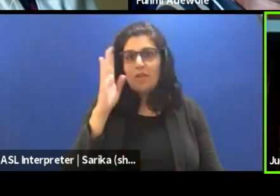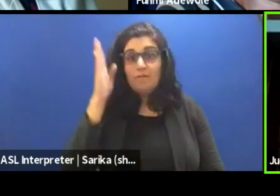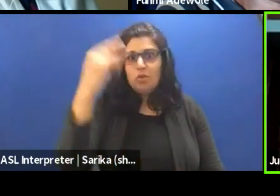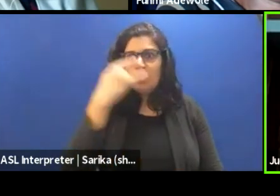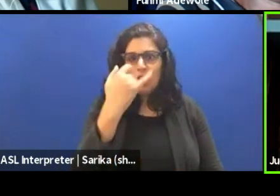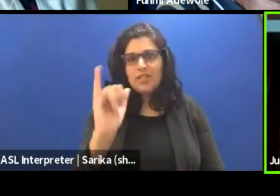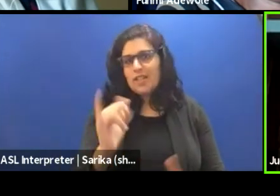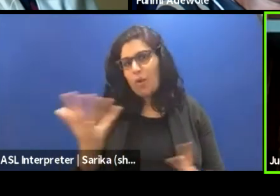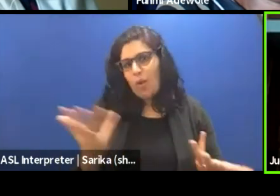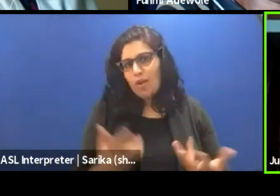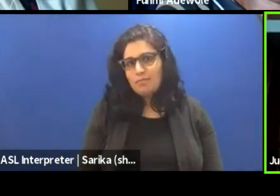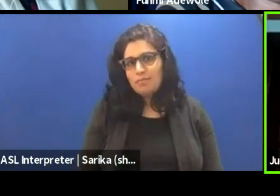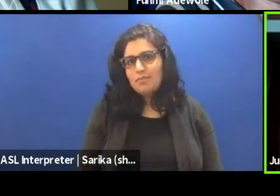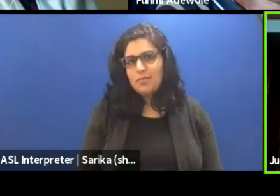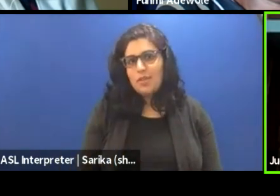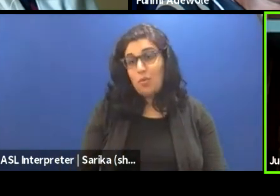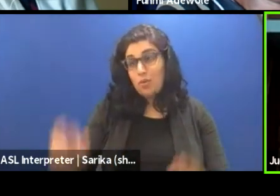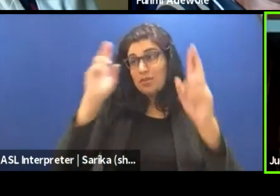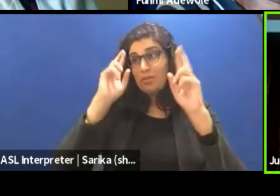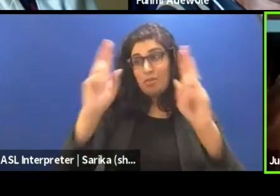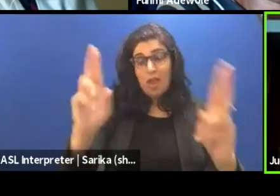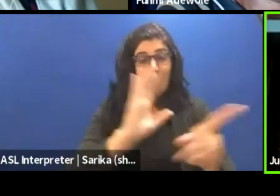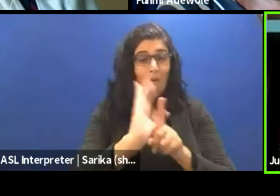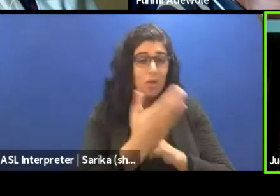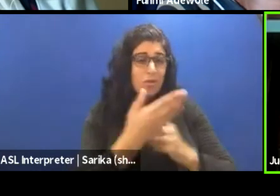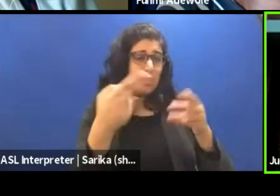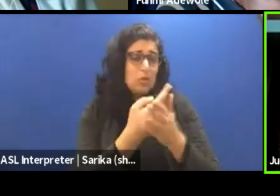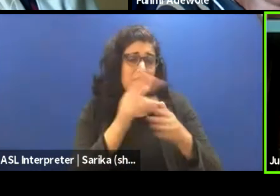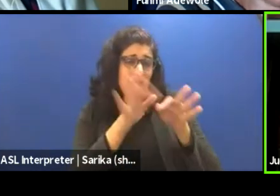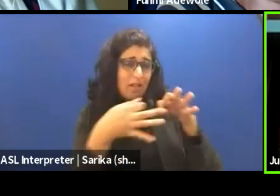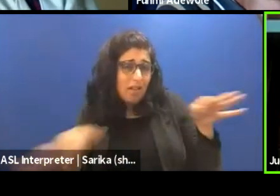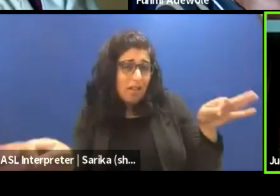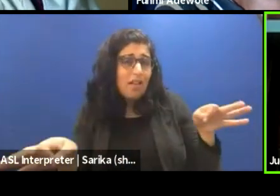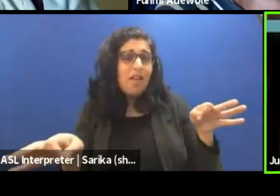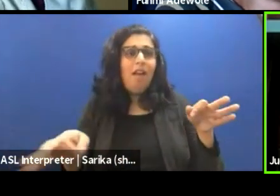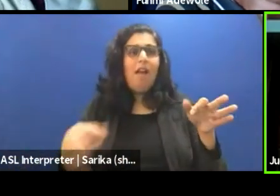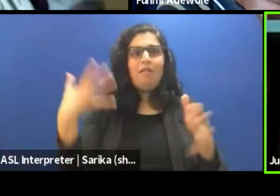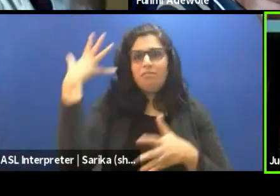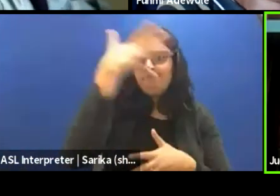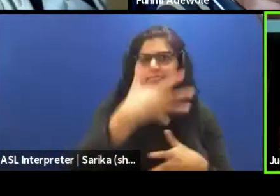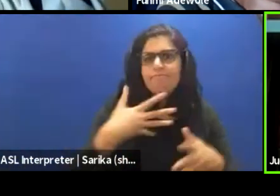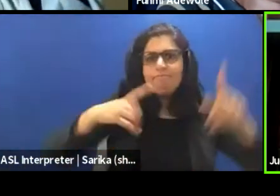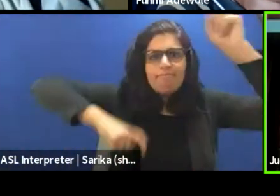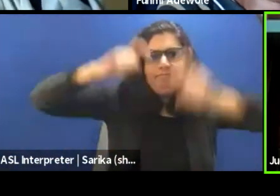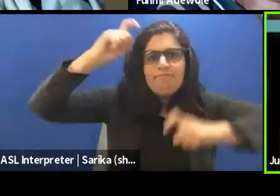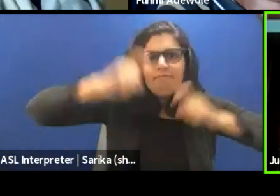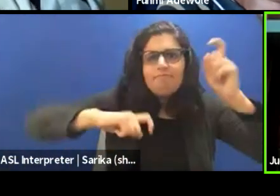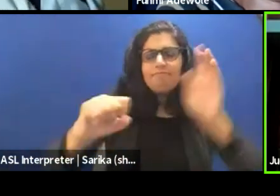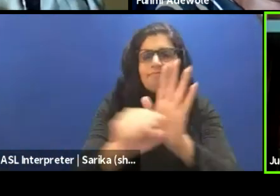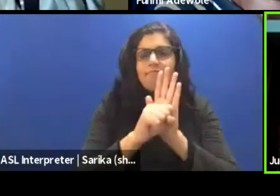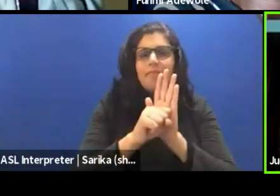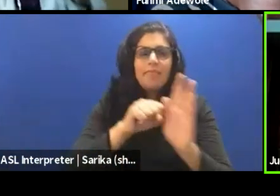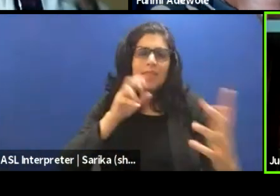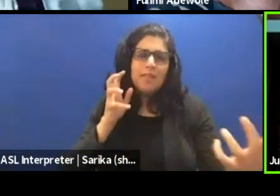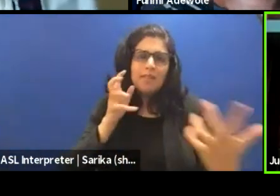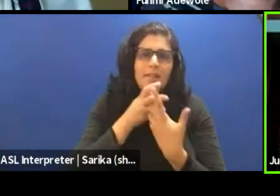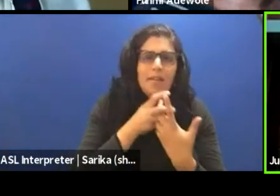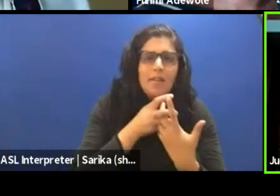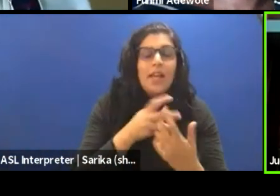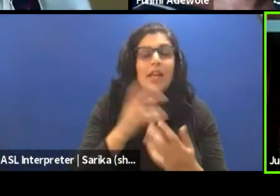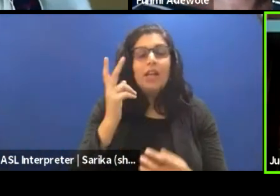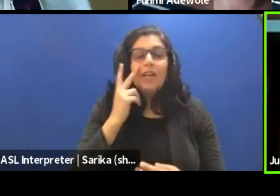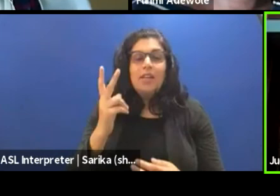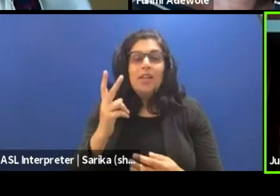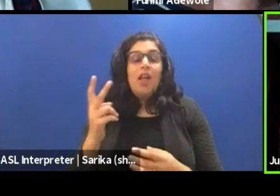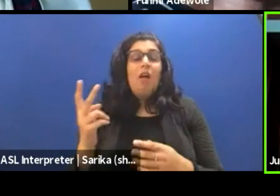I did that, you know, respecting their culture, using their languages and their idiomatic expressions and symbols and all of that. And you could see, even after the play, were